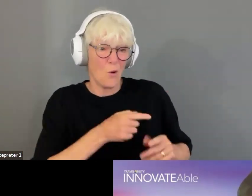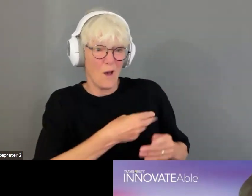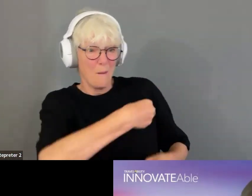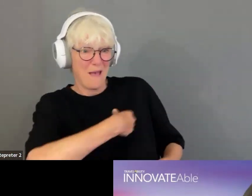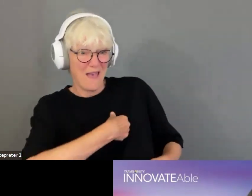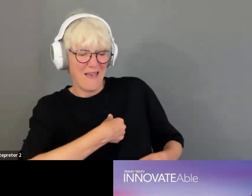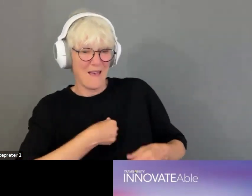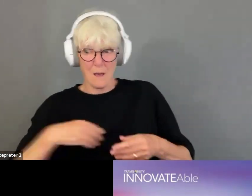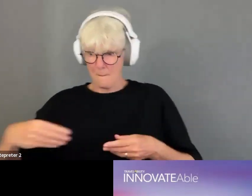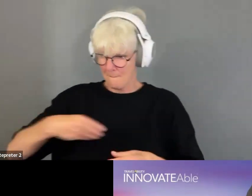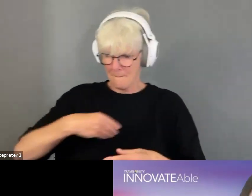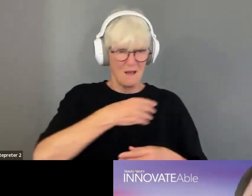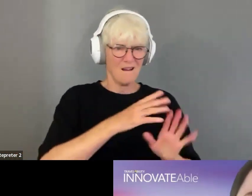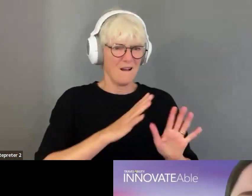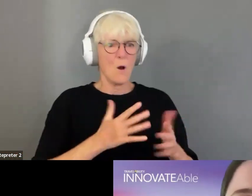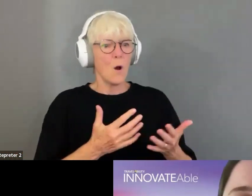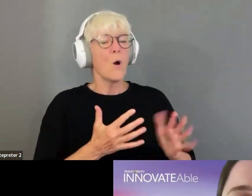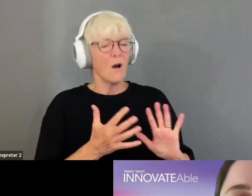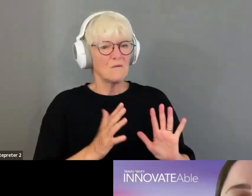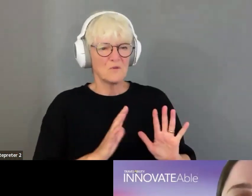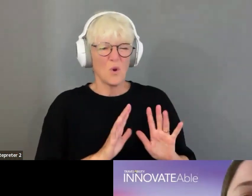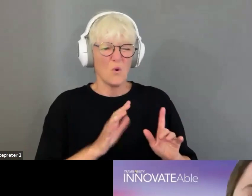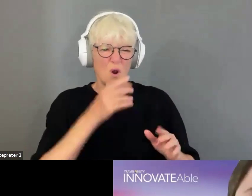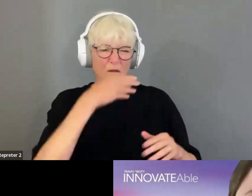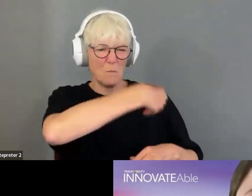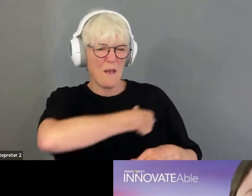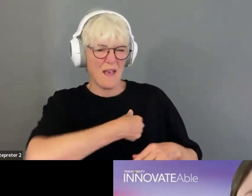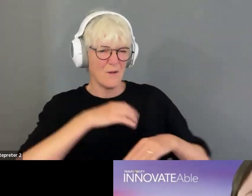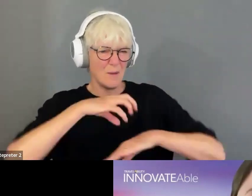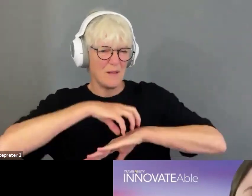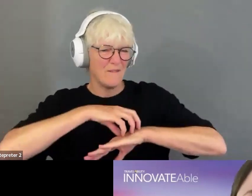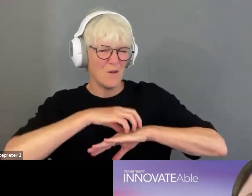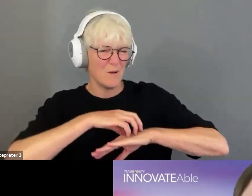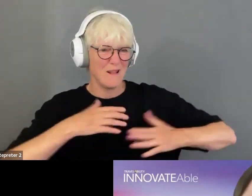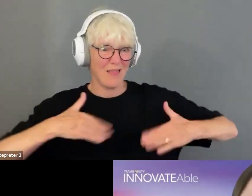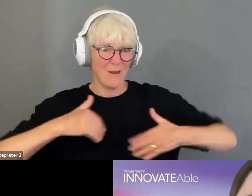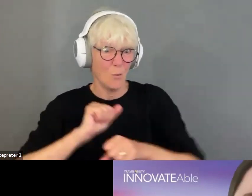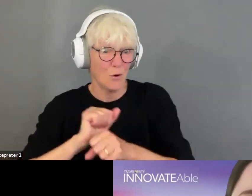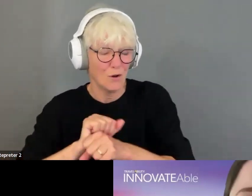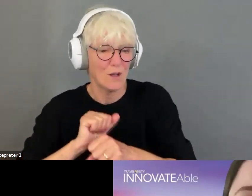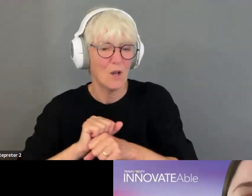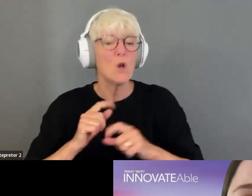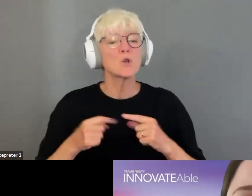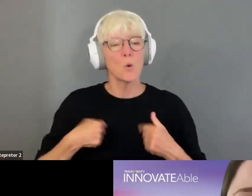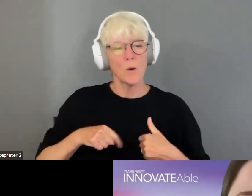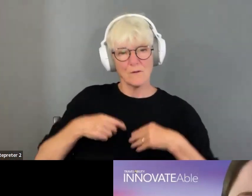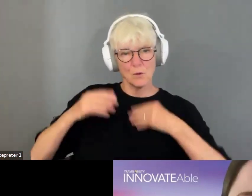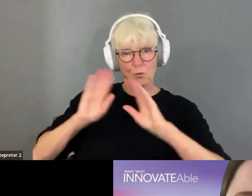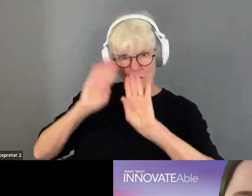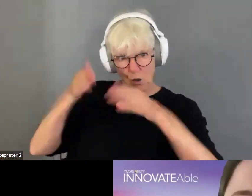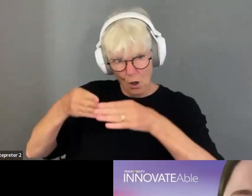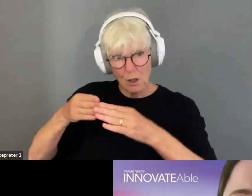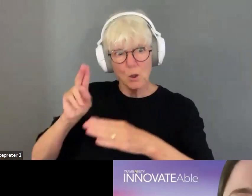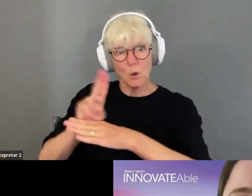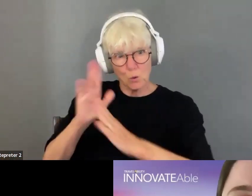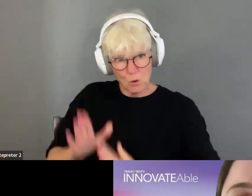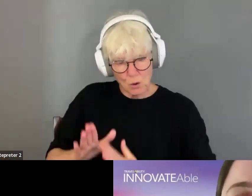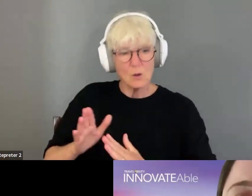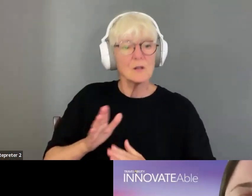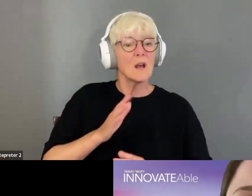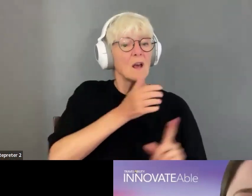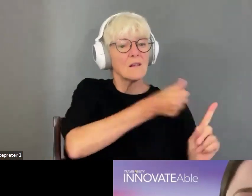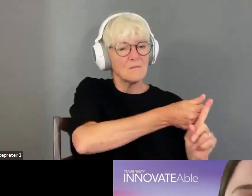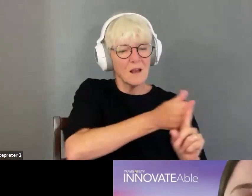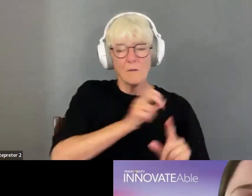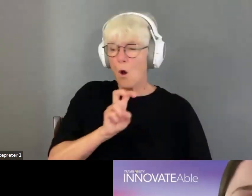actually have hours to offer them. So it had that huge value for us, but then it also helps us market to our target users where they go to events and they're out and about in the